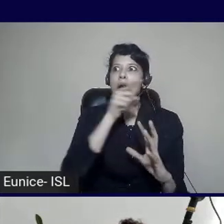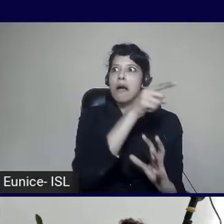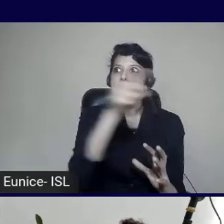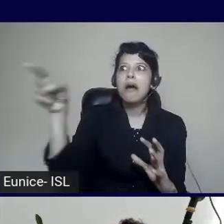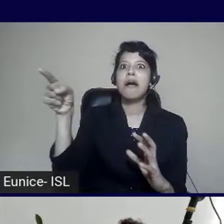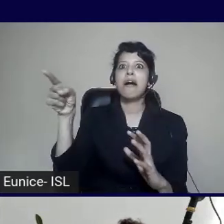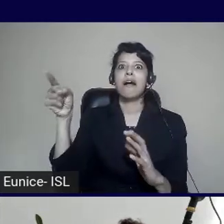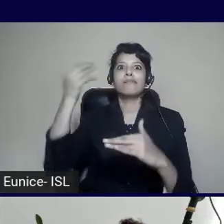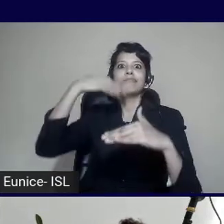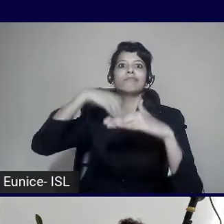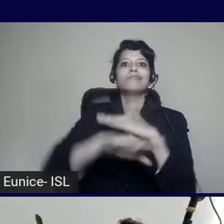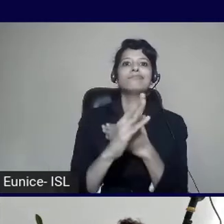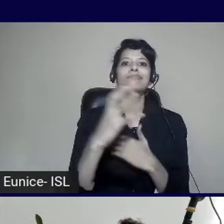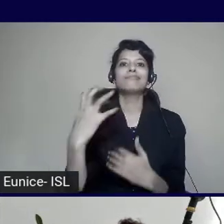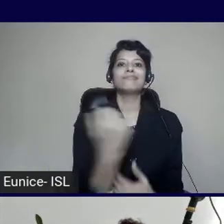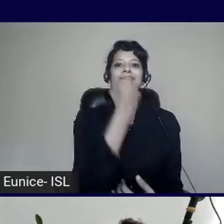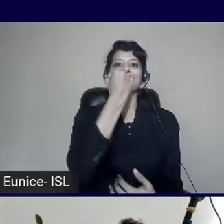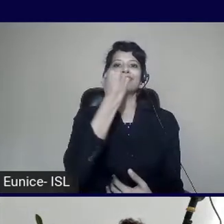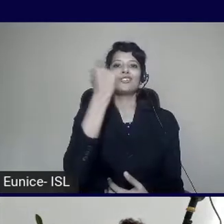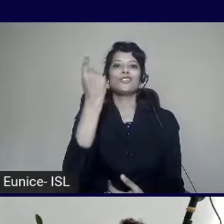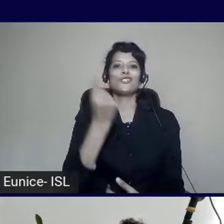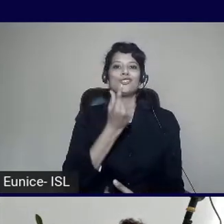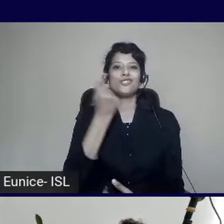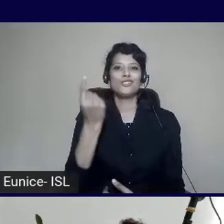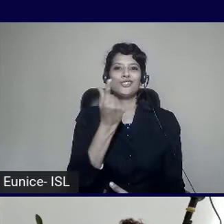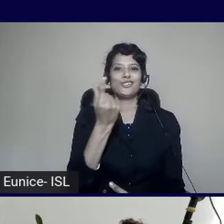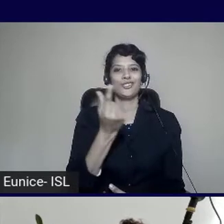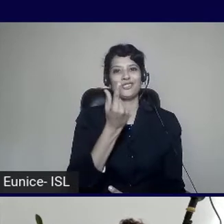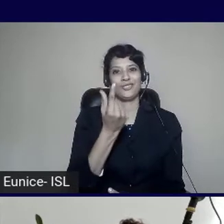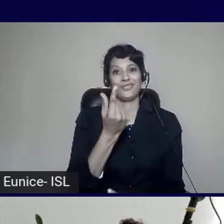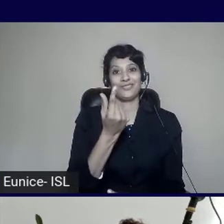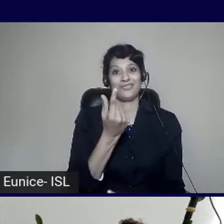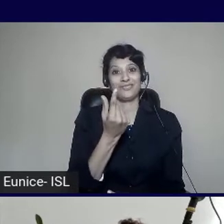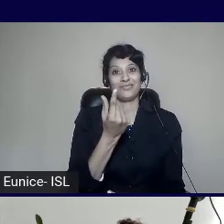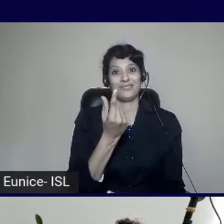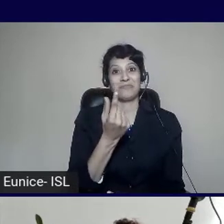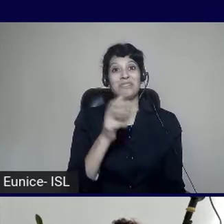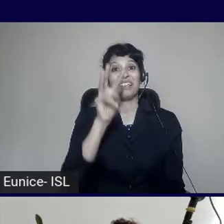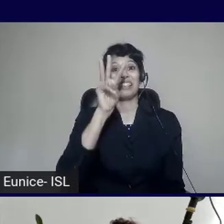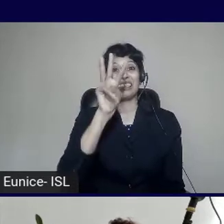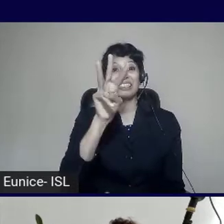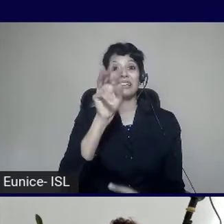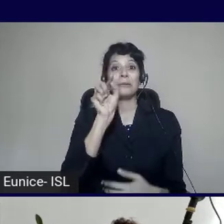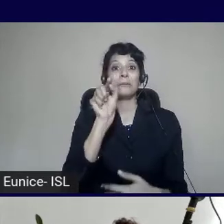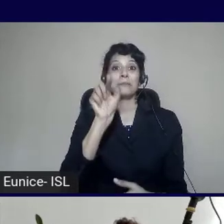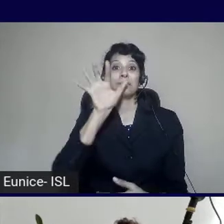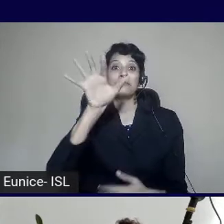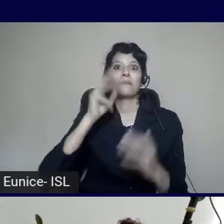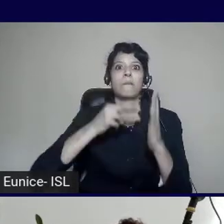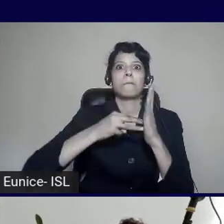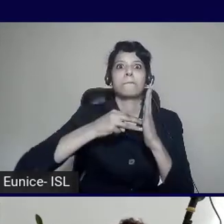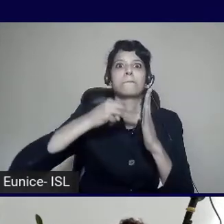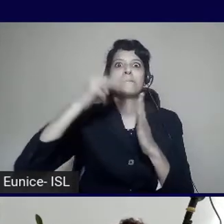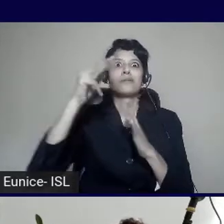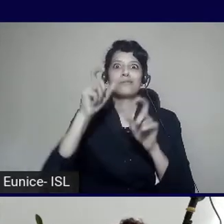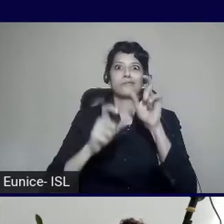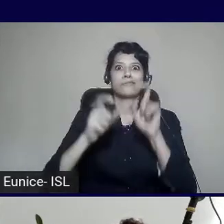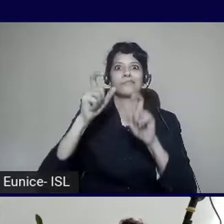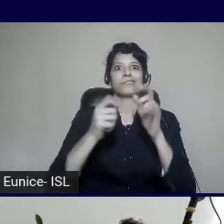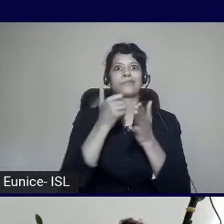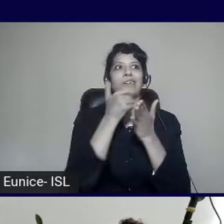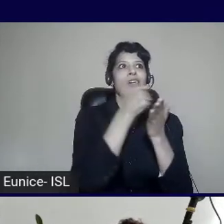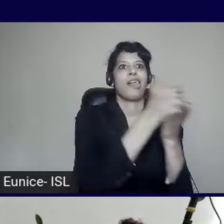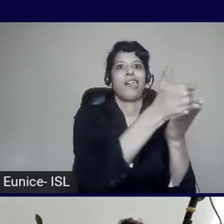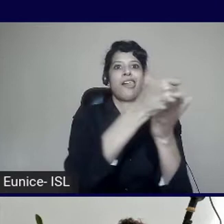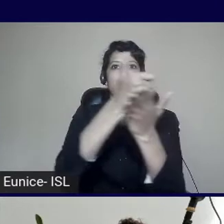that's 3.5 billion people. That's nearly half the world. So, to not cater for these persona spectrums